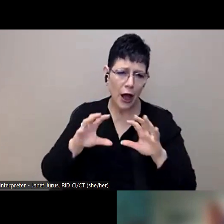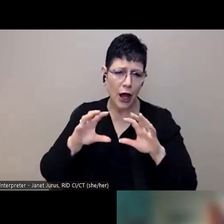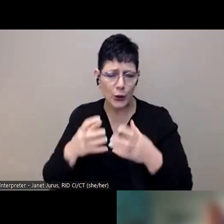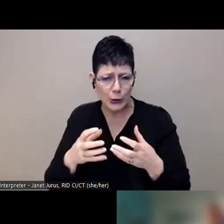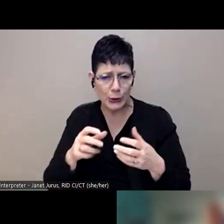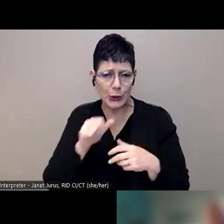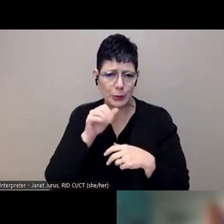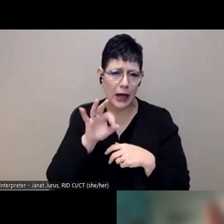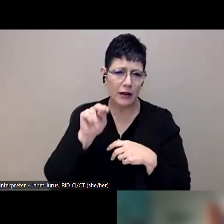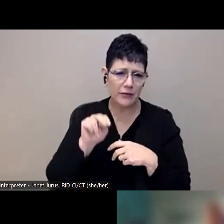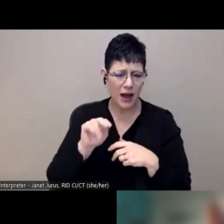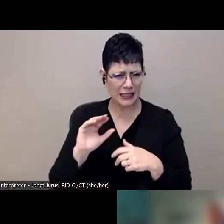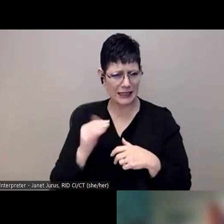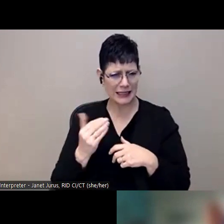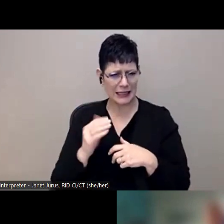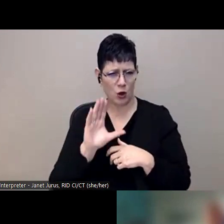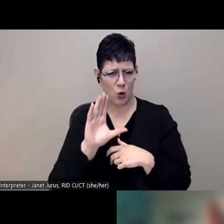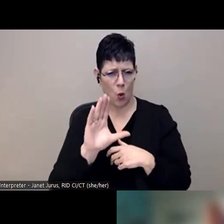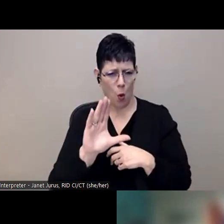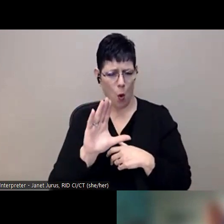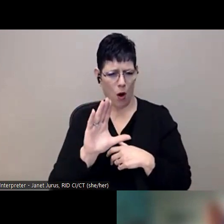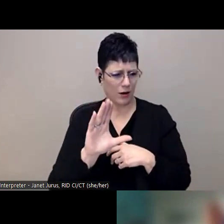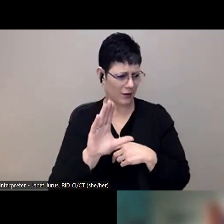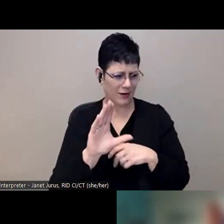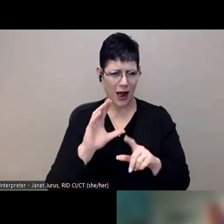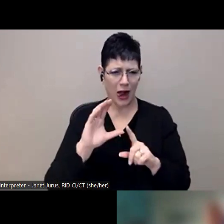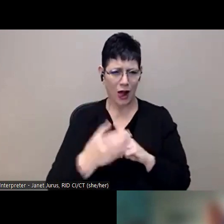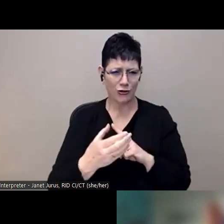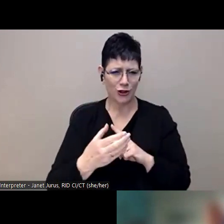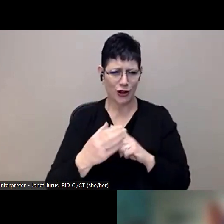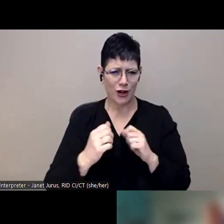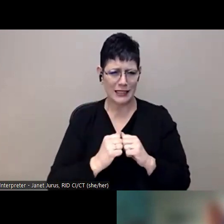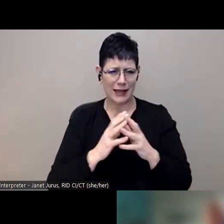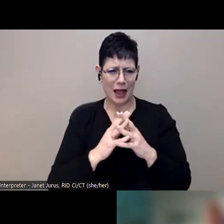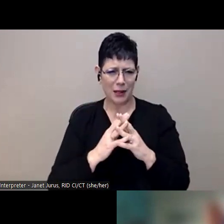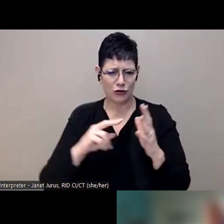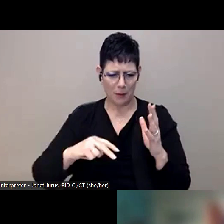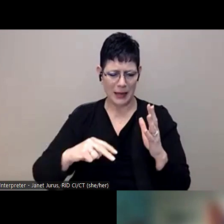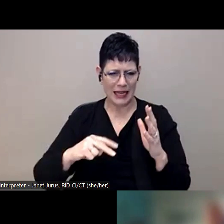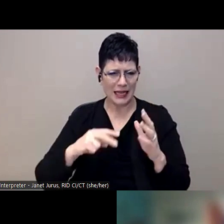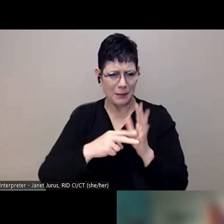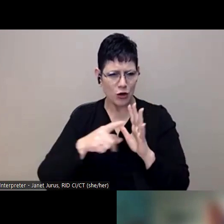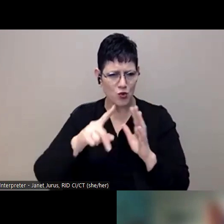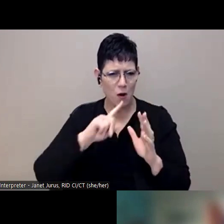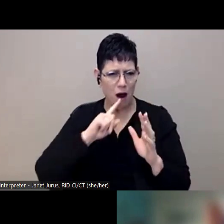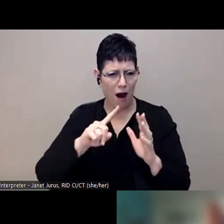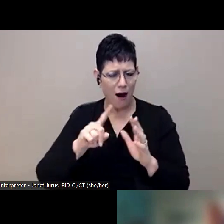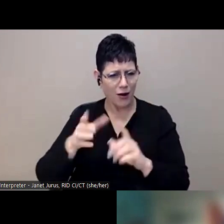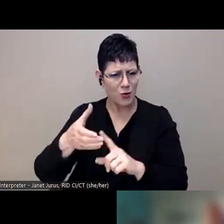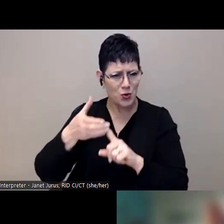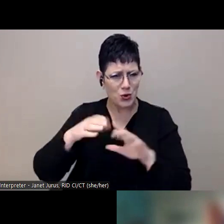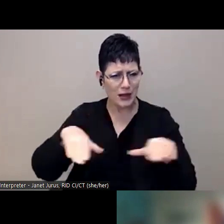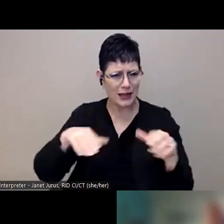fun. And so that you've been able to create an environment where kids see other kids doing it and want to be a part of that is